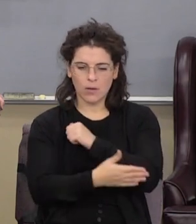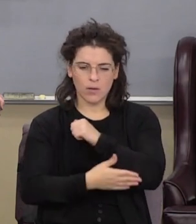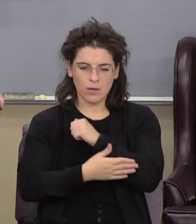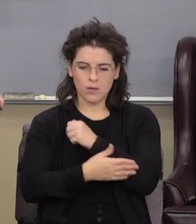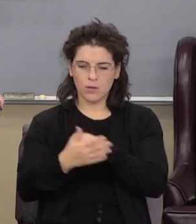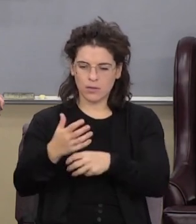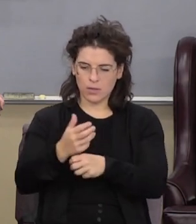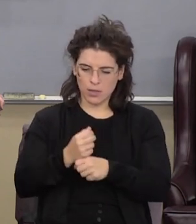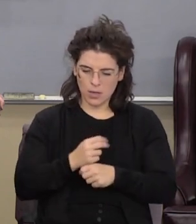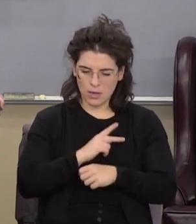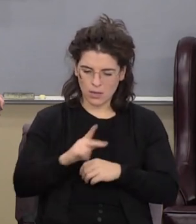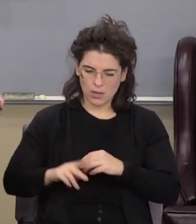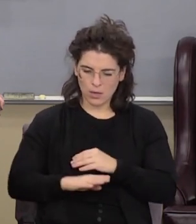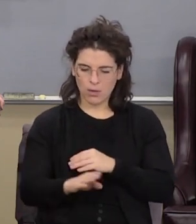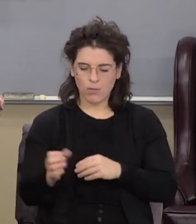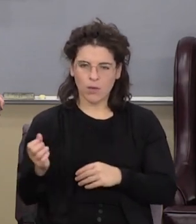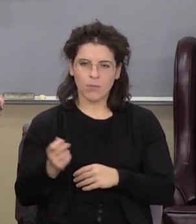return